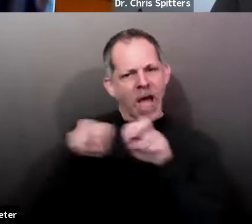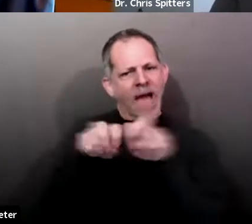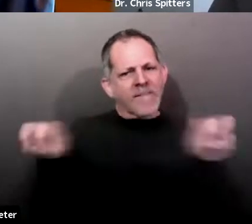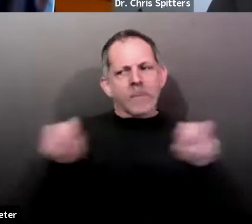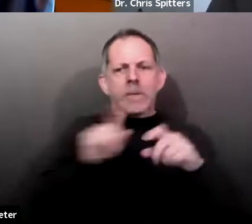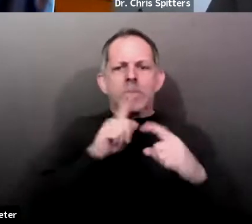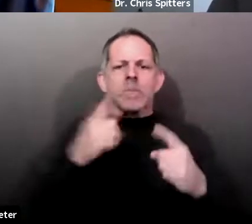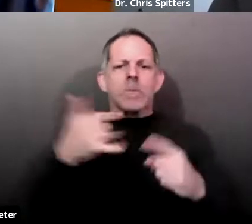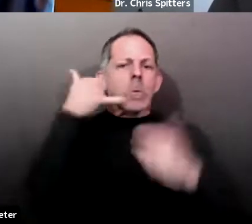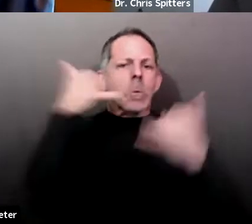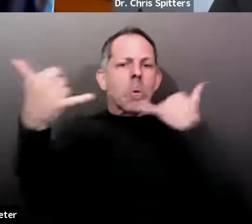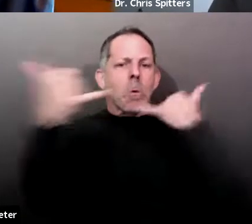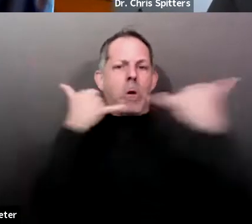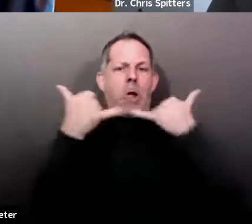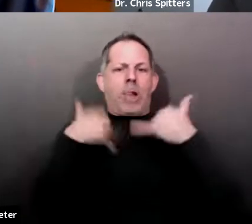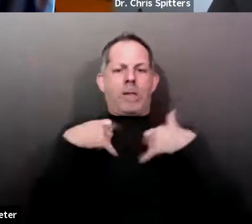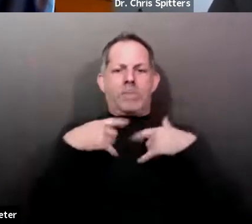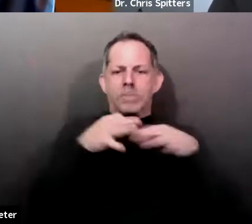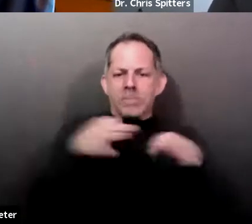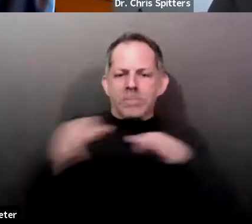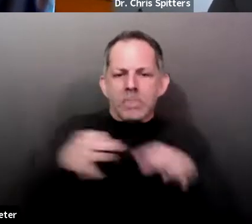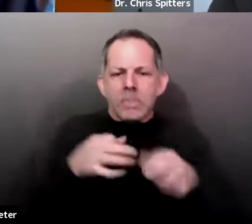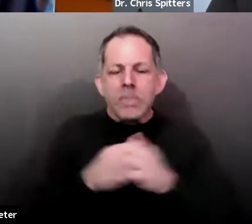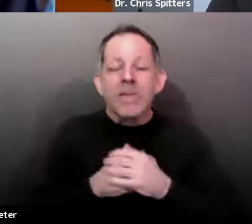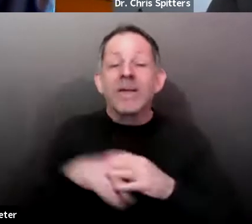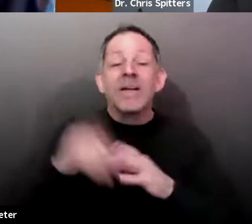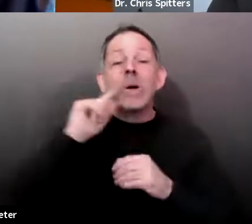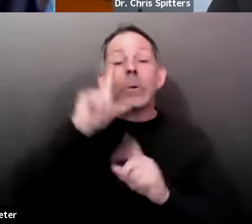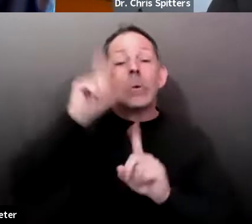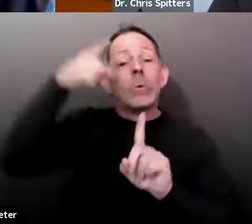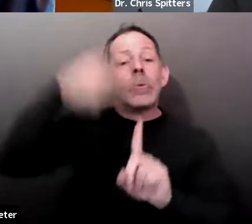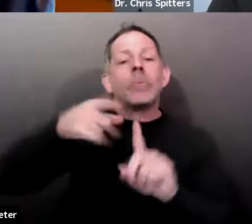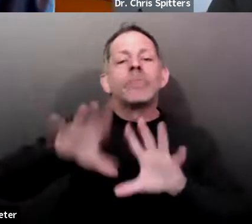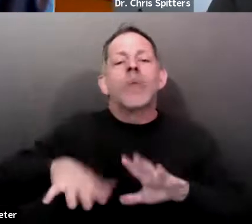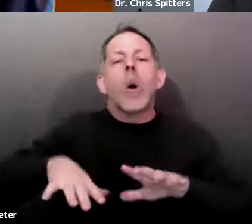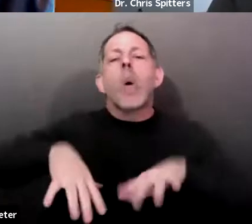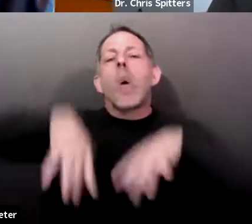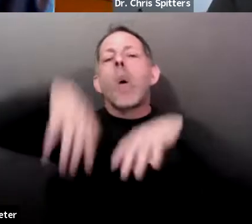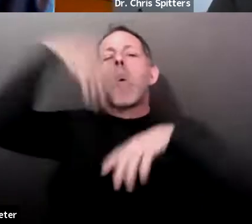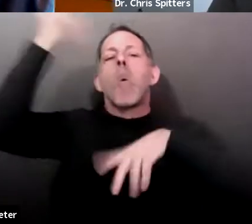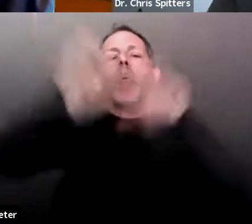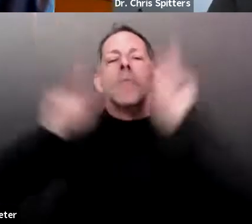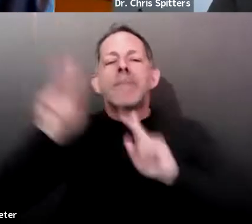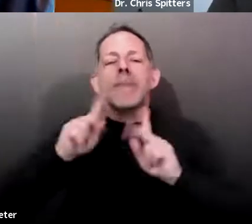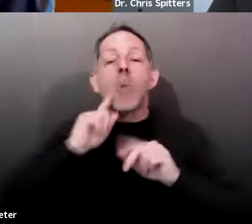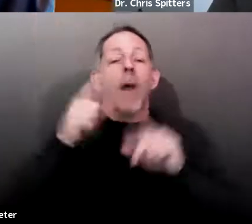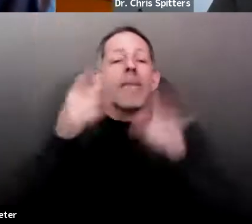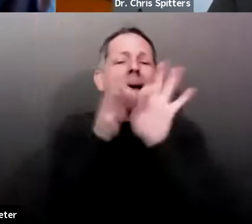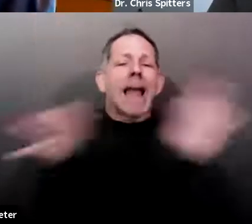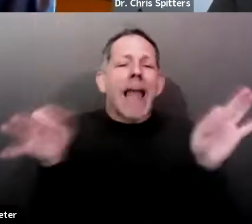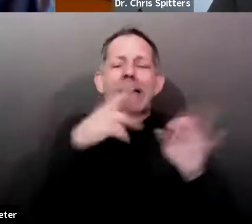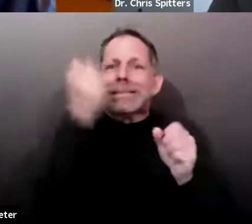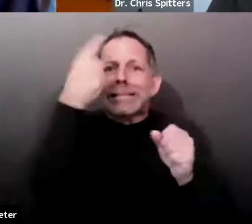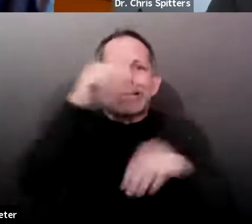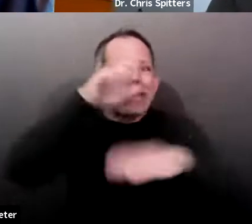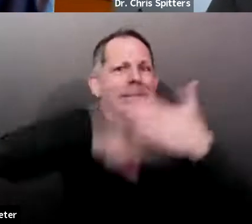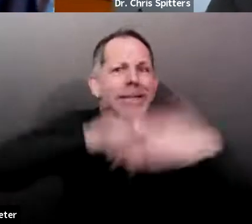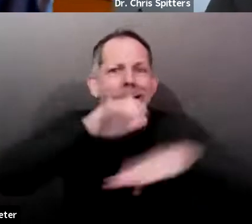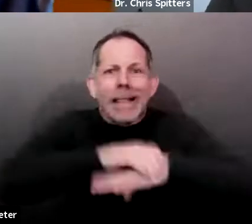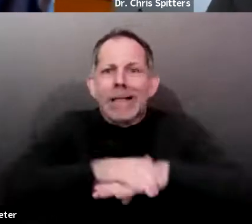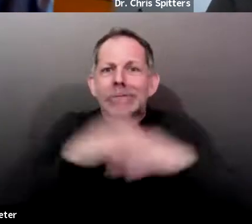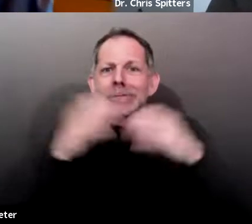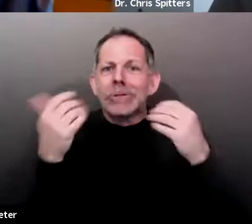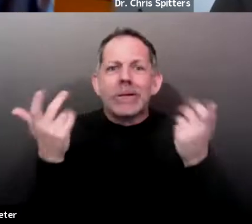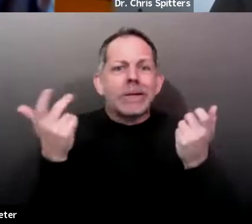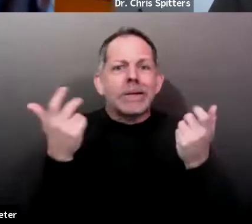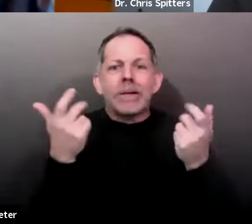the elderly and folks needing language assistance. Uh, having said that, you know, we, we do employ